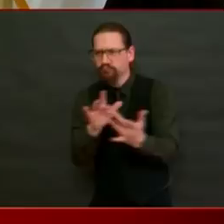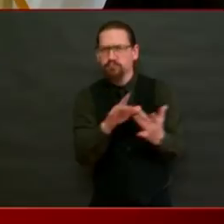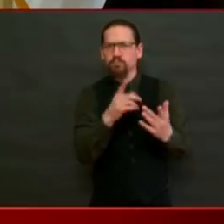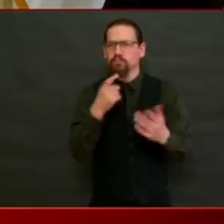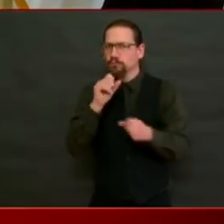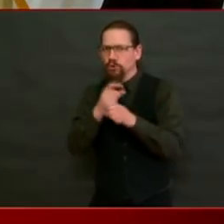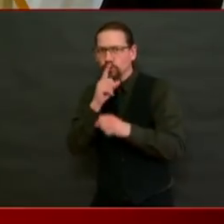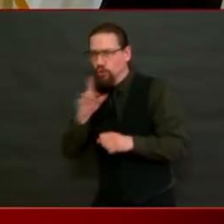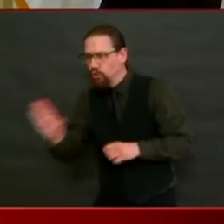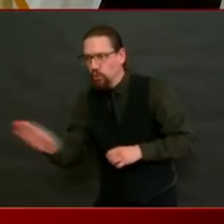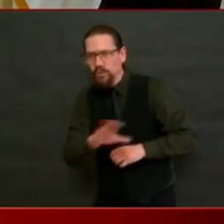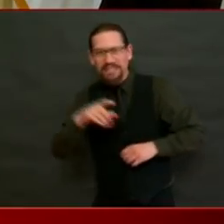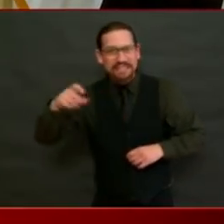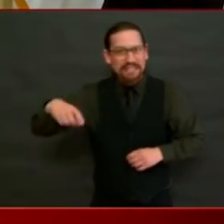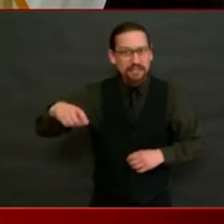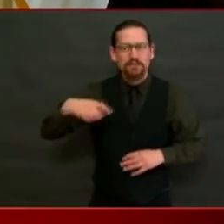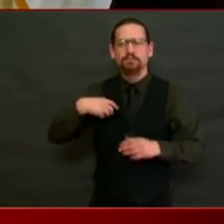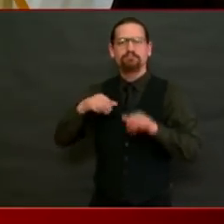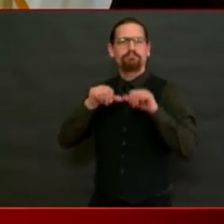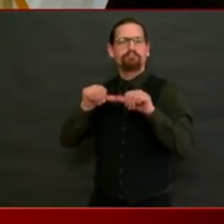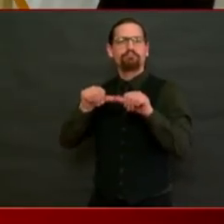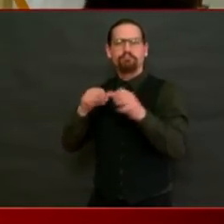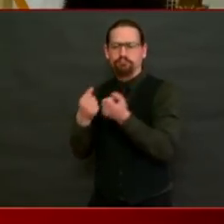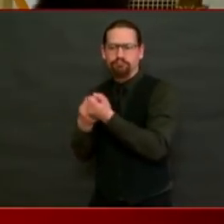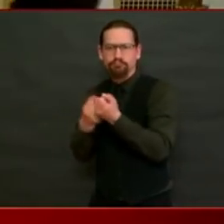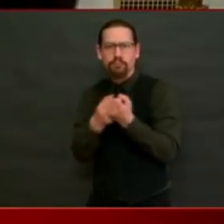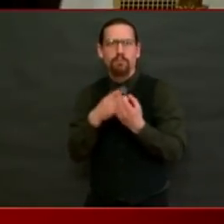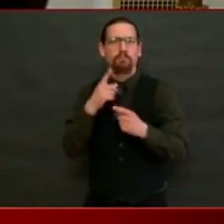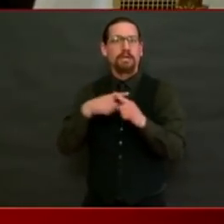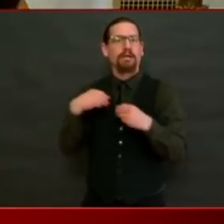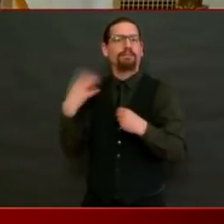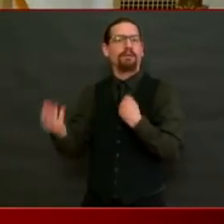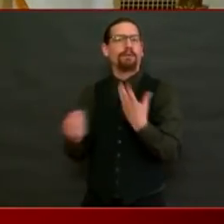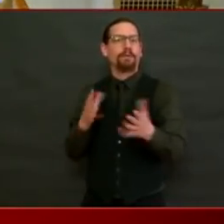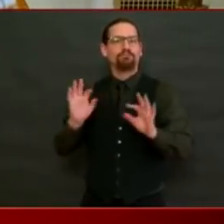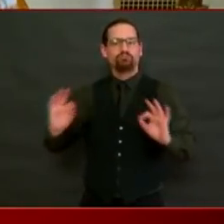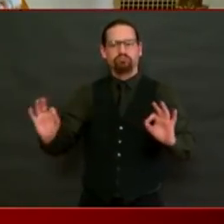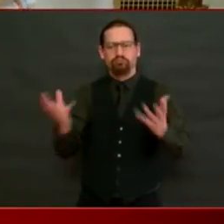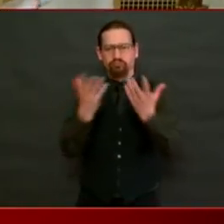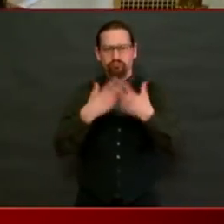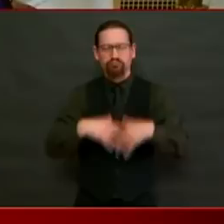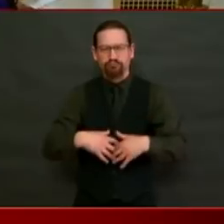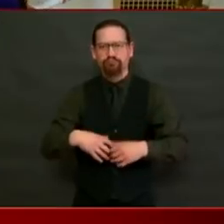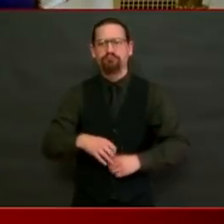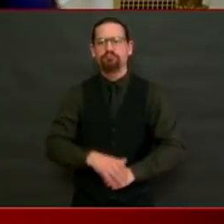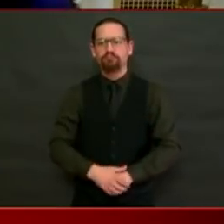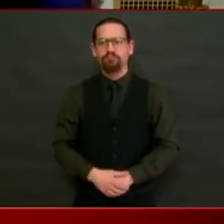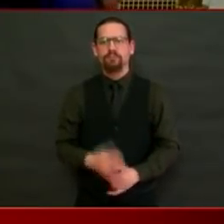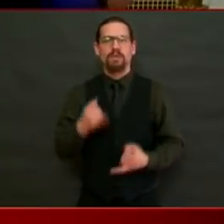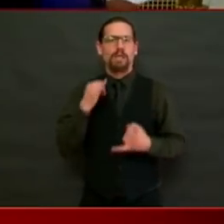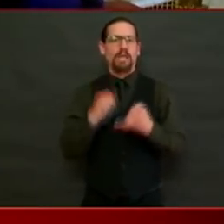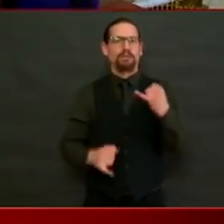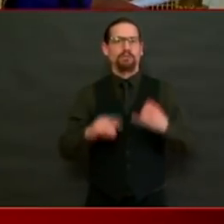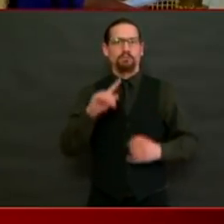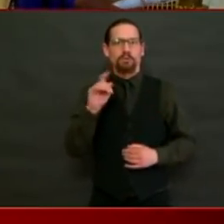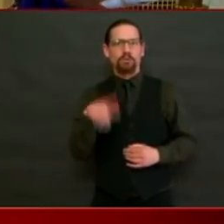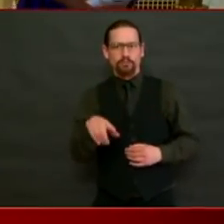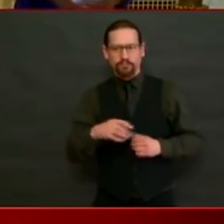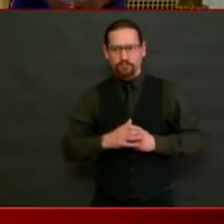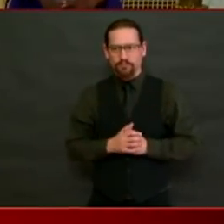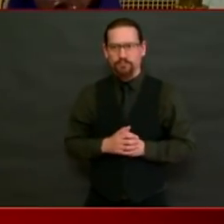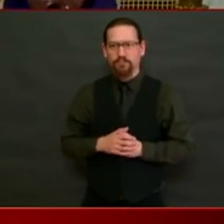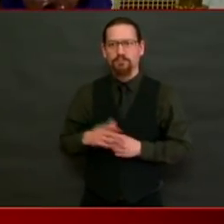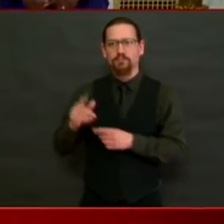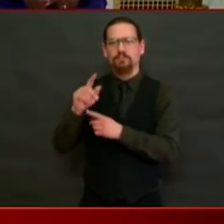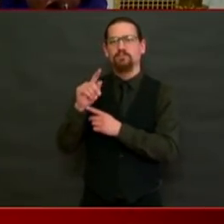that we can provide. Governor, the last question for today's briefing comes from Tara Granahan. Are there